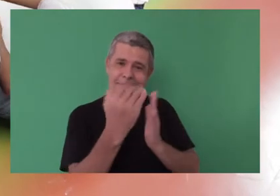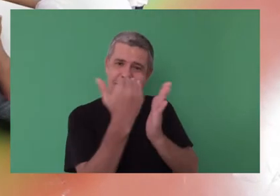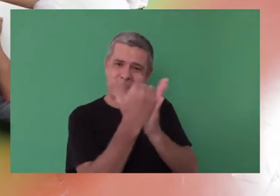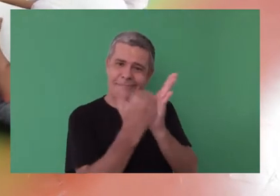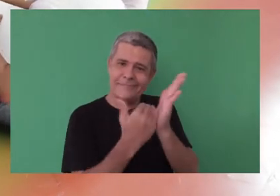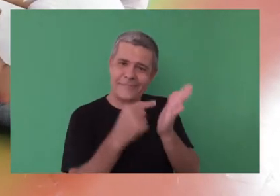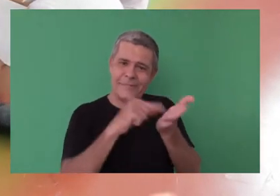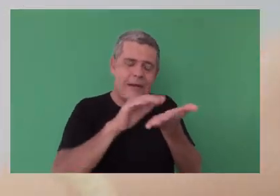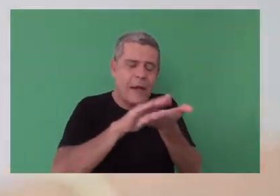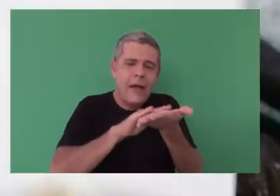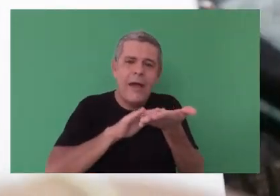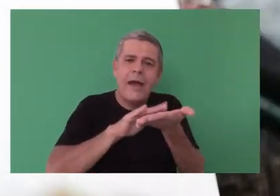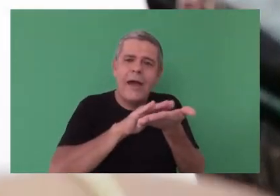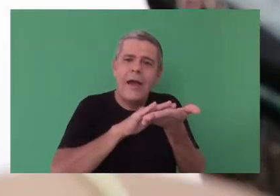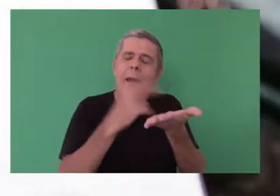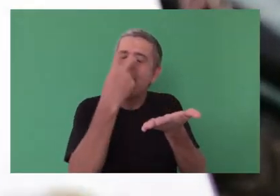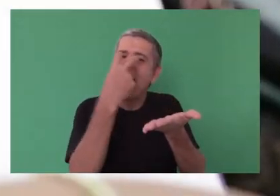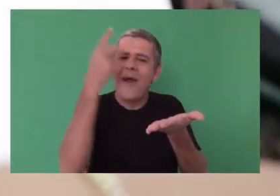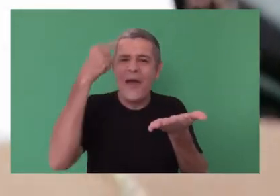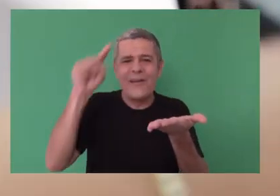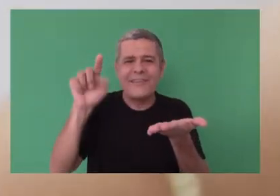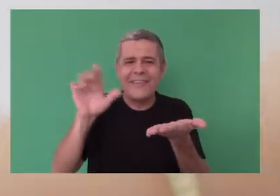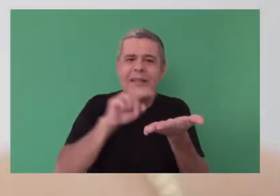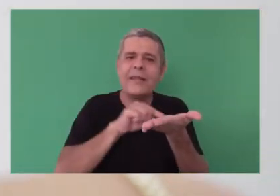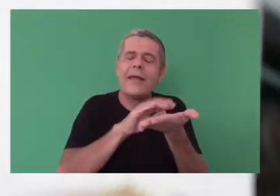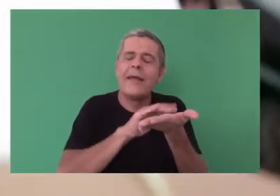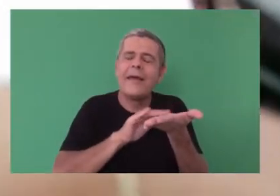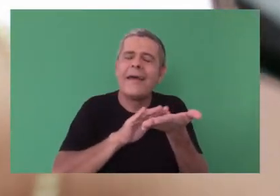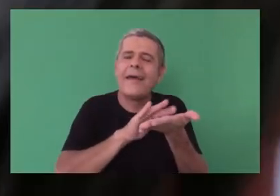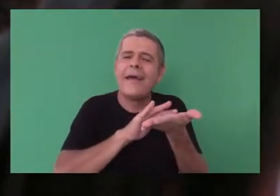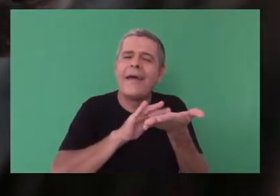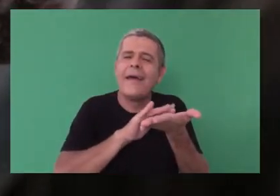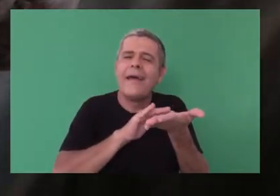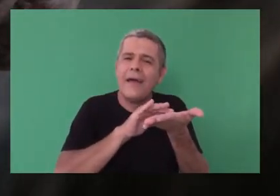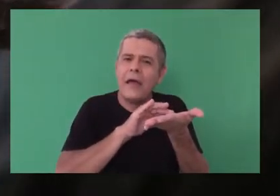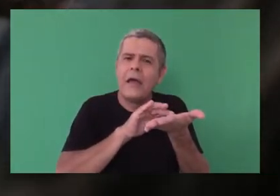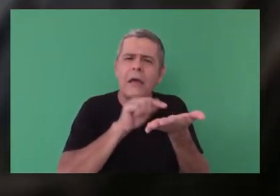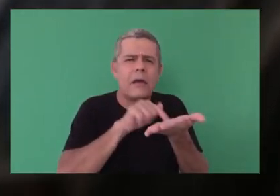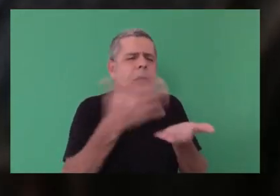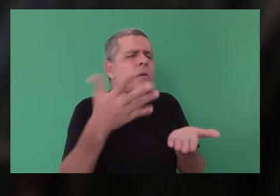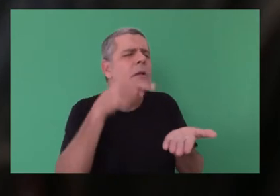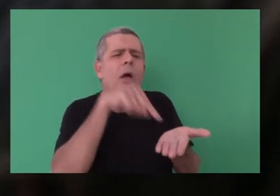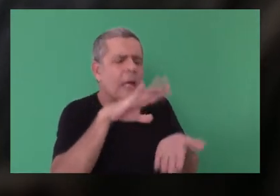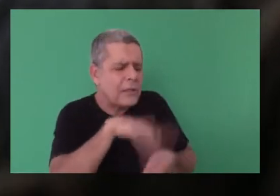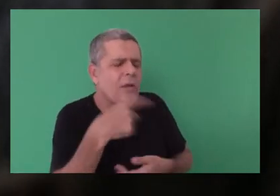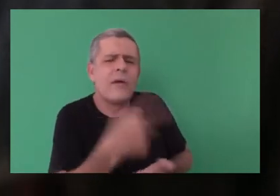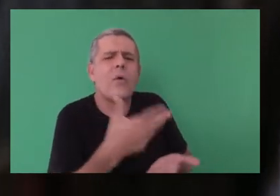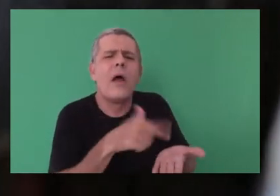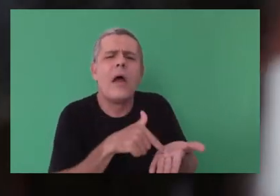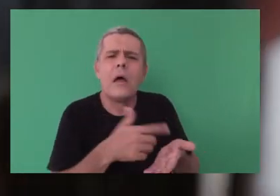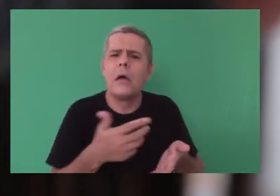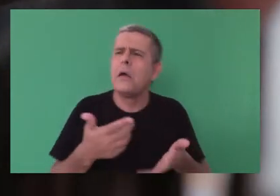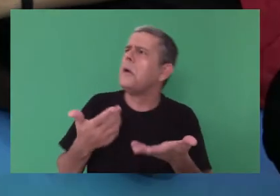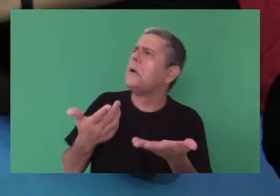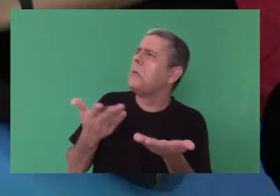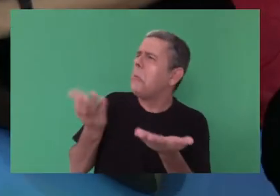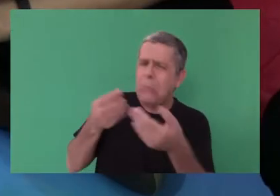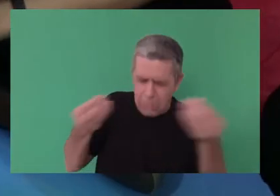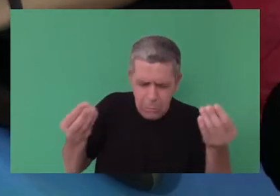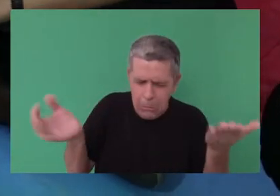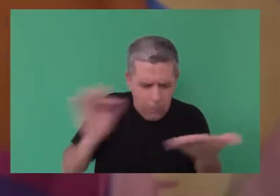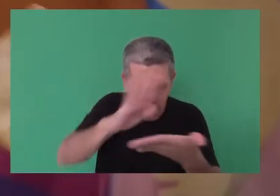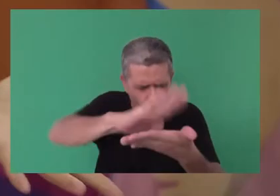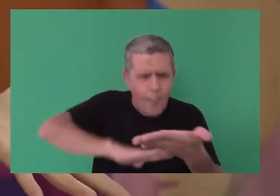in the braille section. So I asked them, what is different about this book? And the children replied, there is